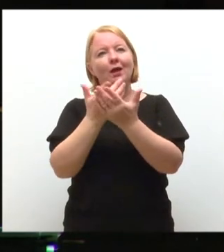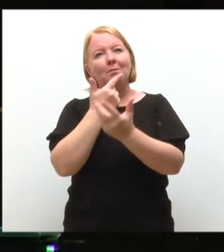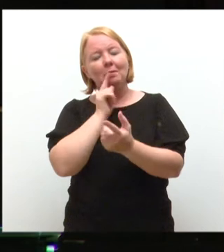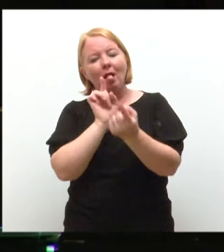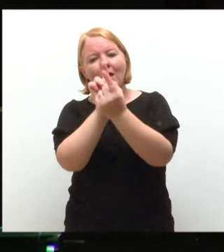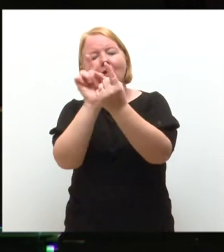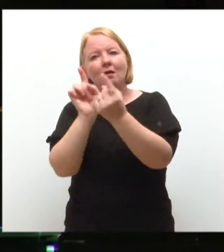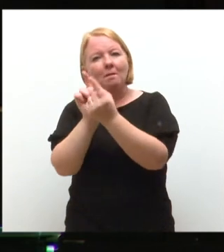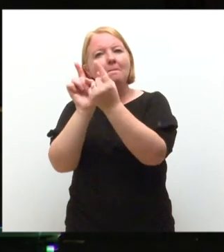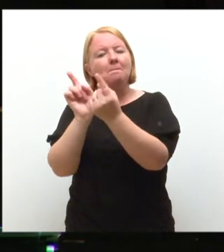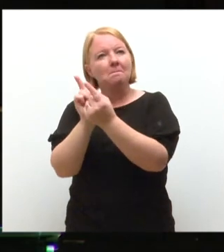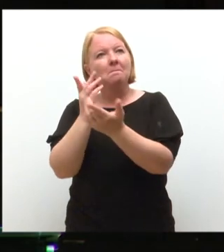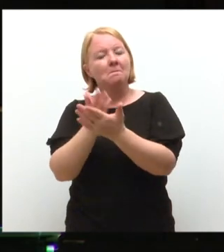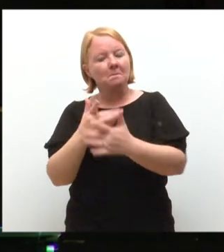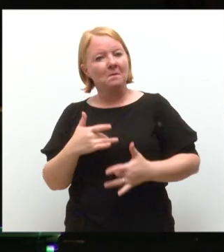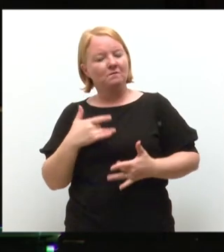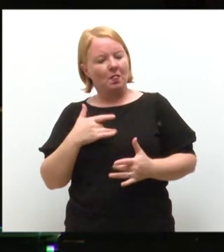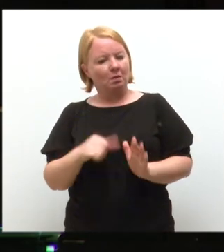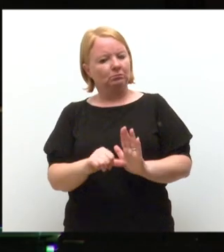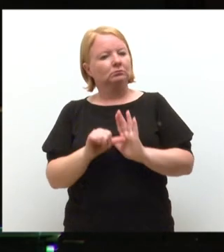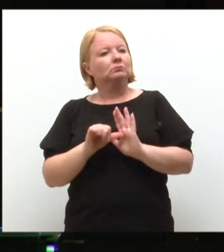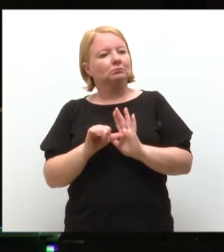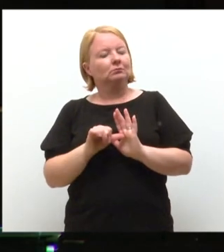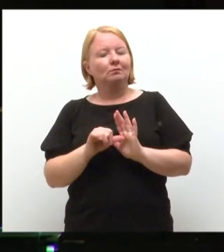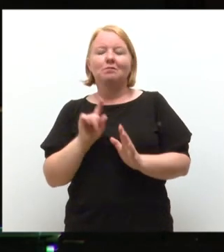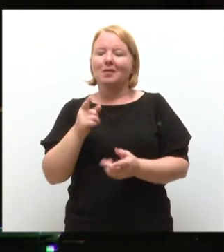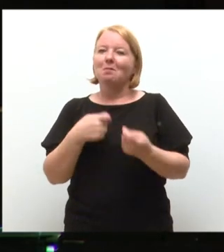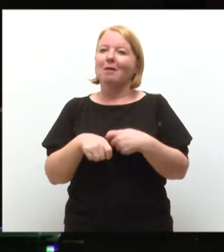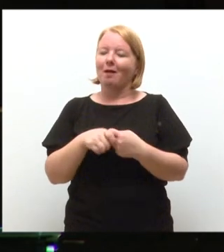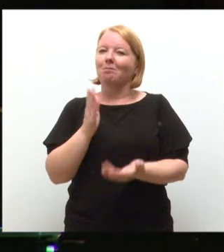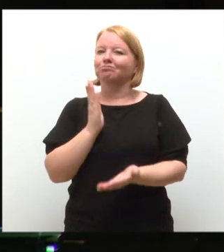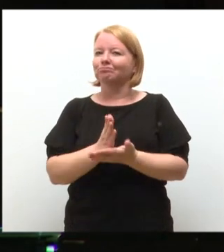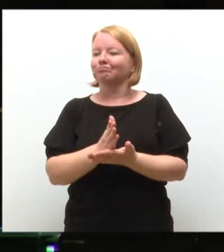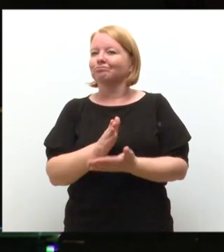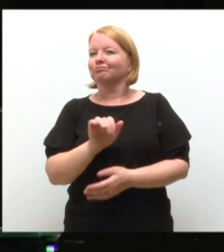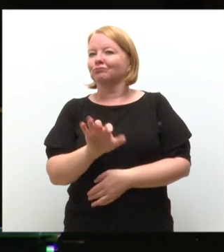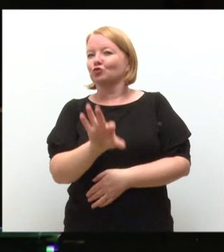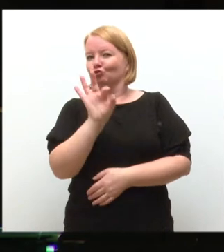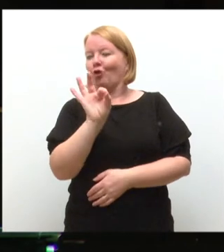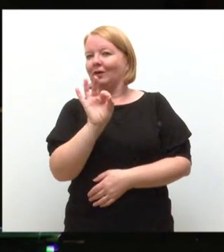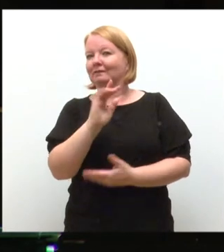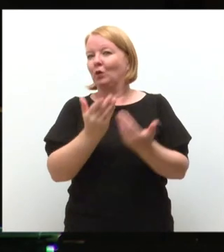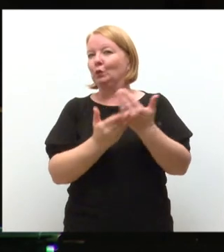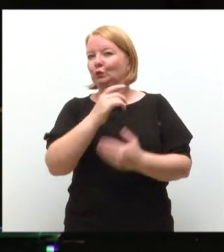met at the university that it became a natural choice to ask her to become our new chancellor.